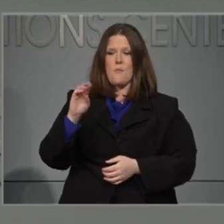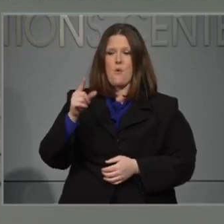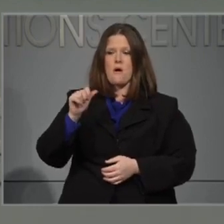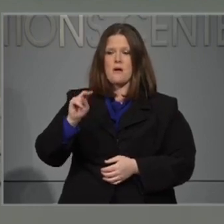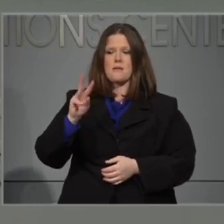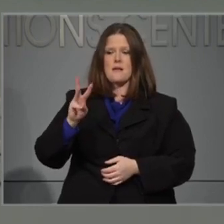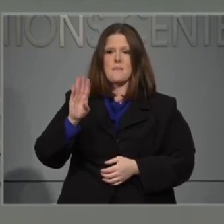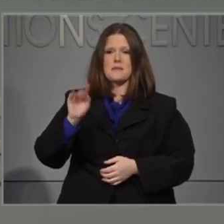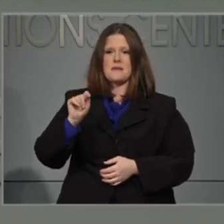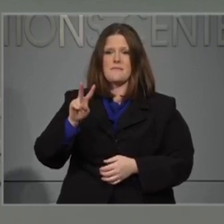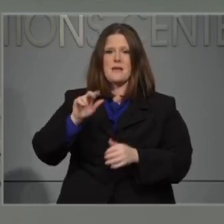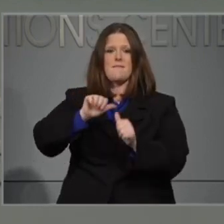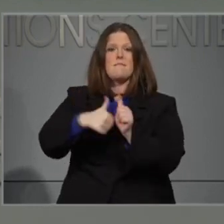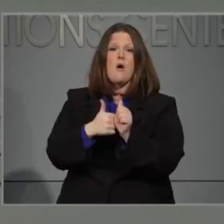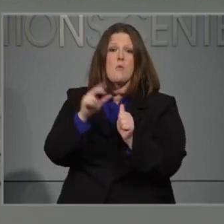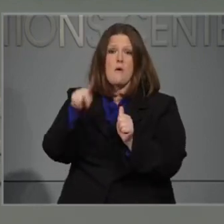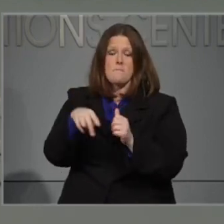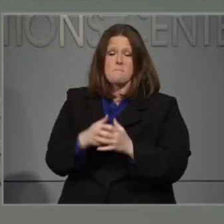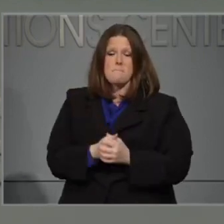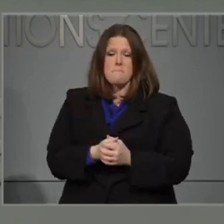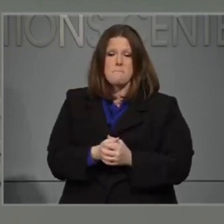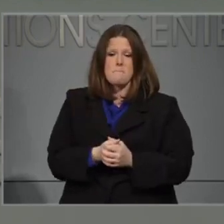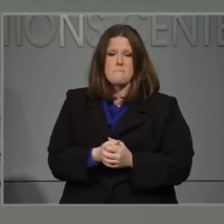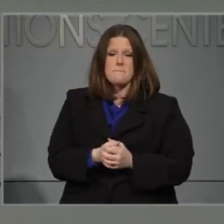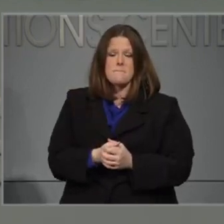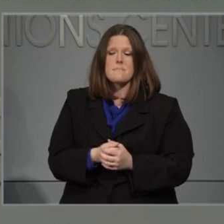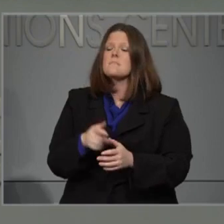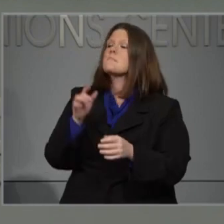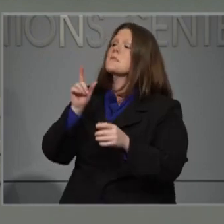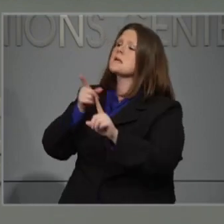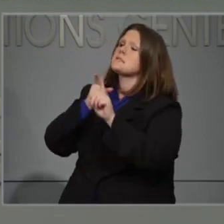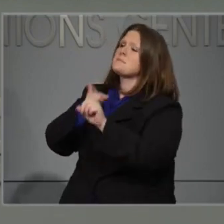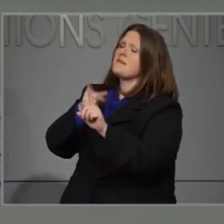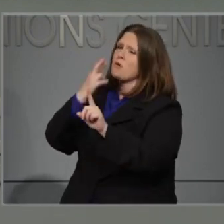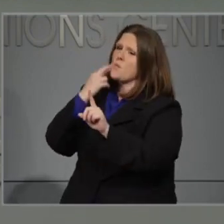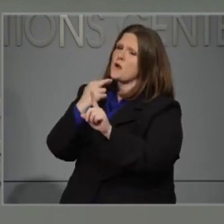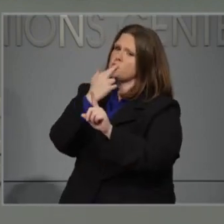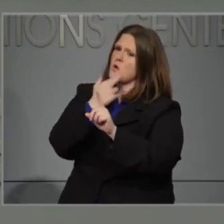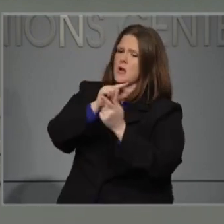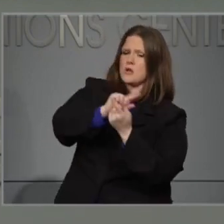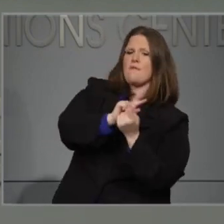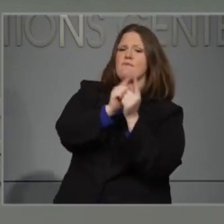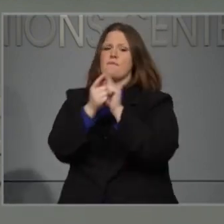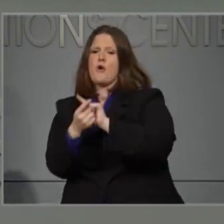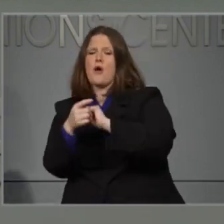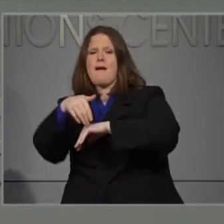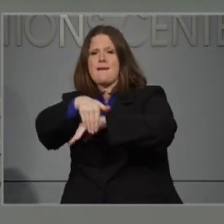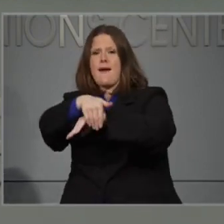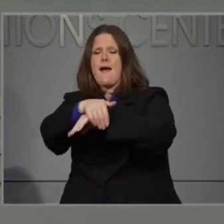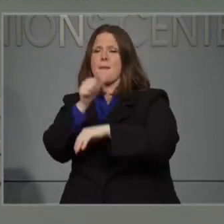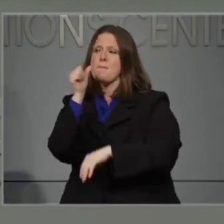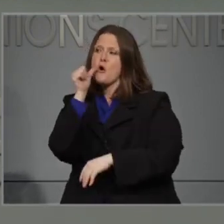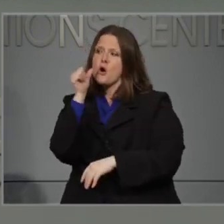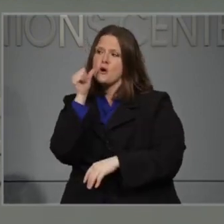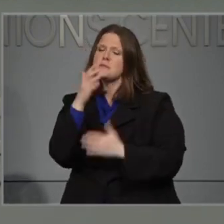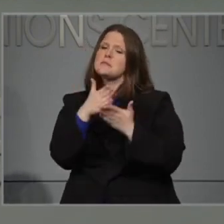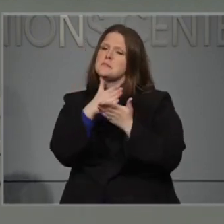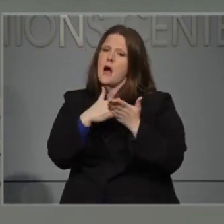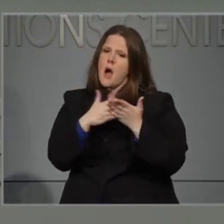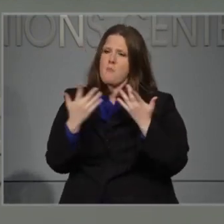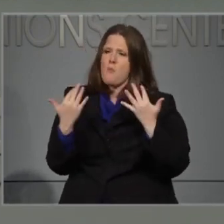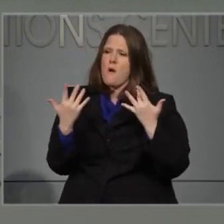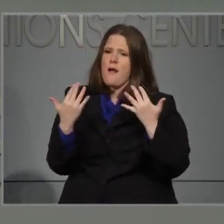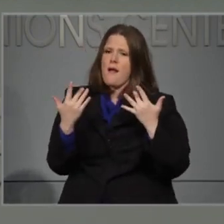Thank you for that answer. Specifically, restaurants that convert into bars at night, some of them choose to open